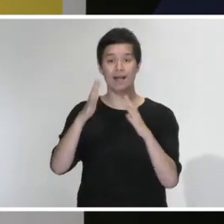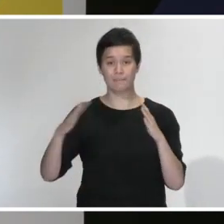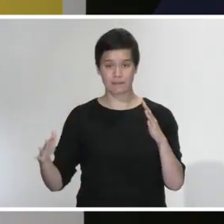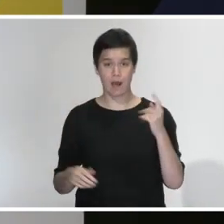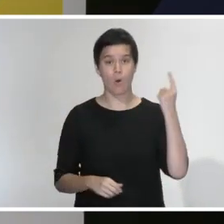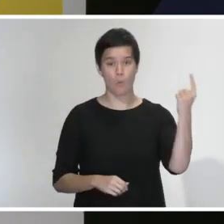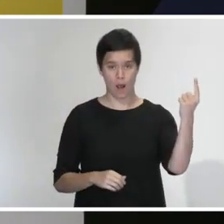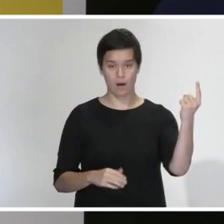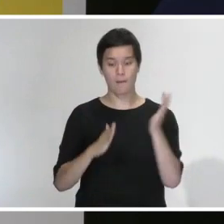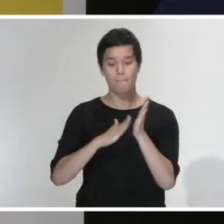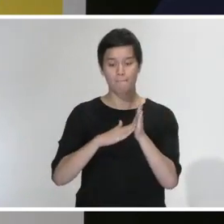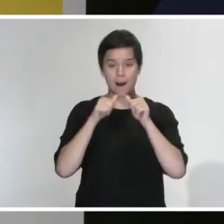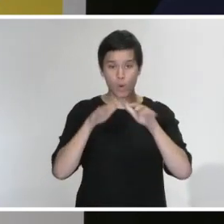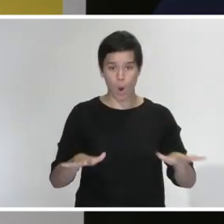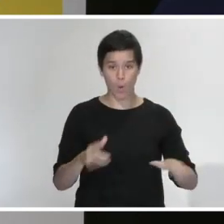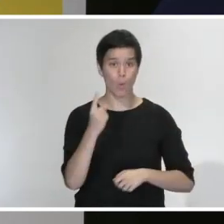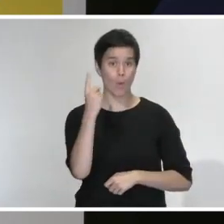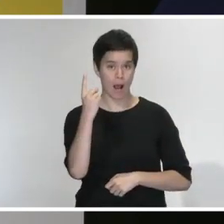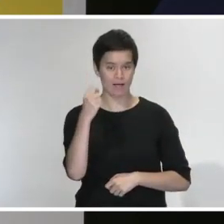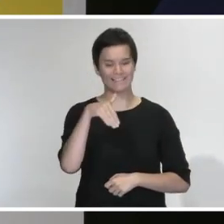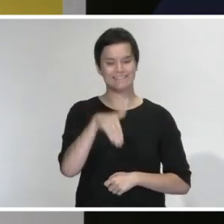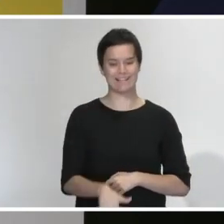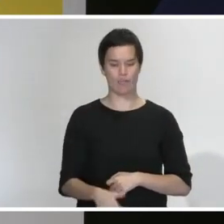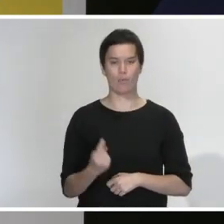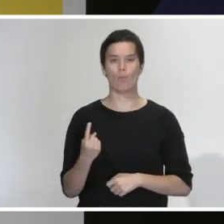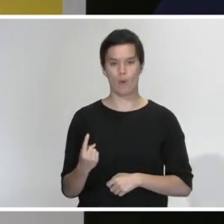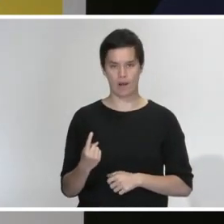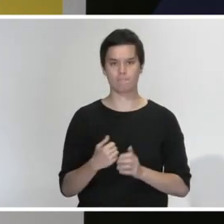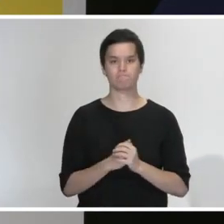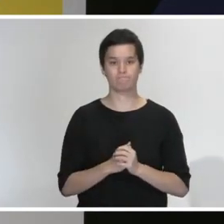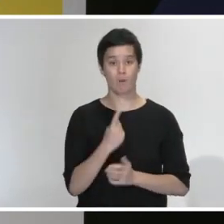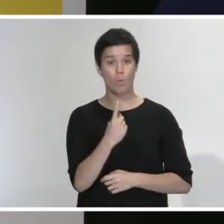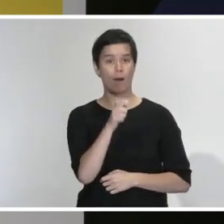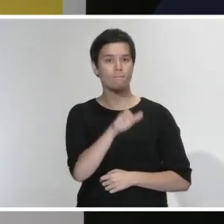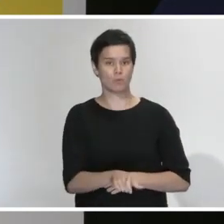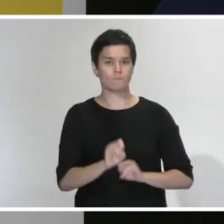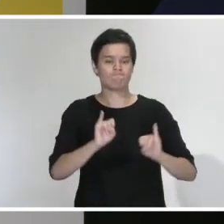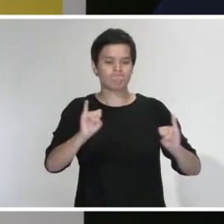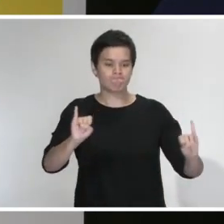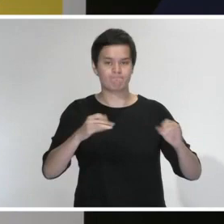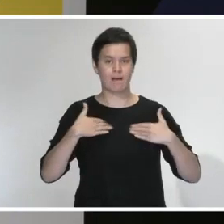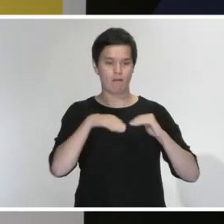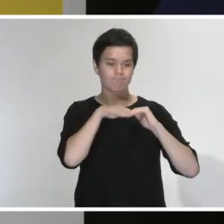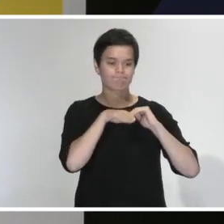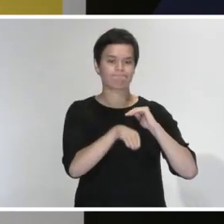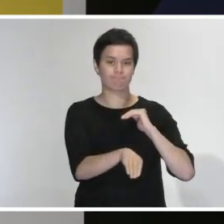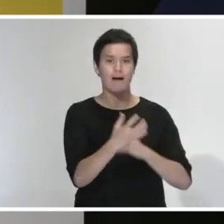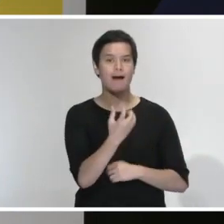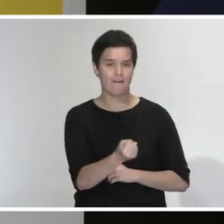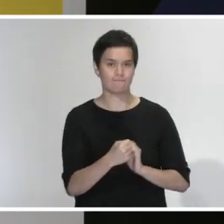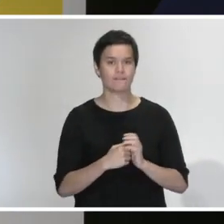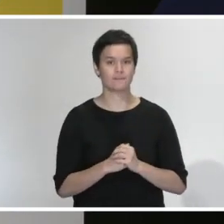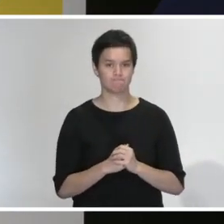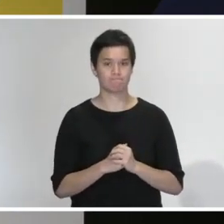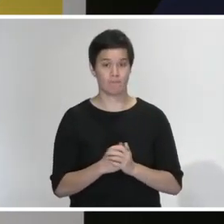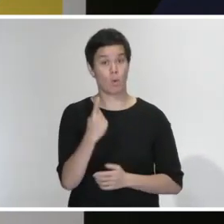one in Counties Manukau and one in Southern District Health Board. One of those people is in a critical condition and one person